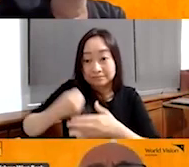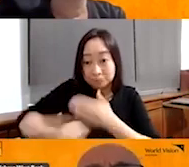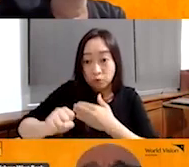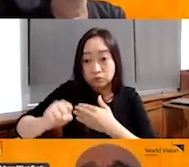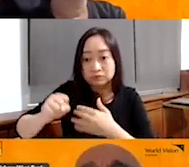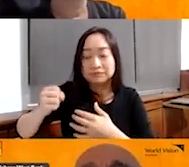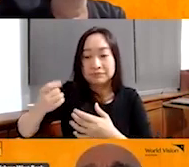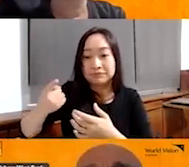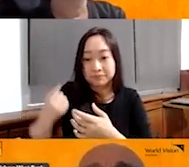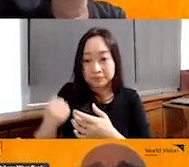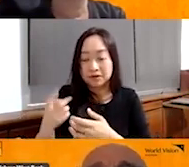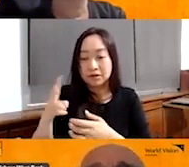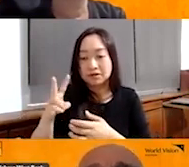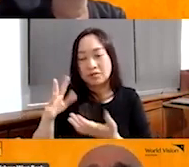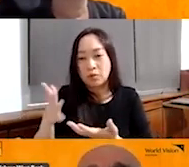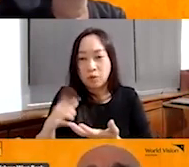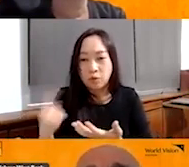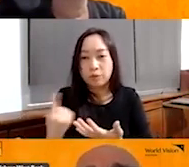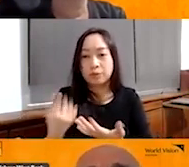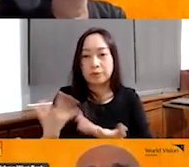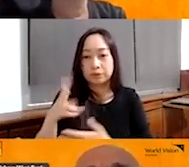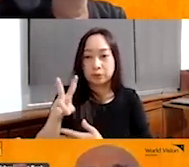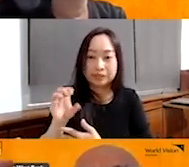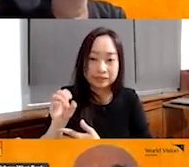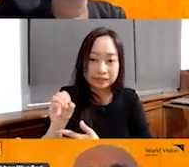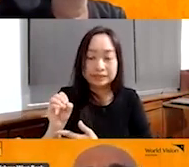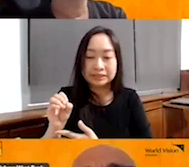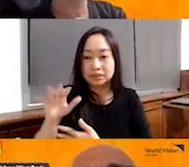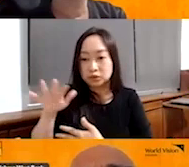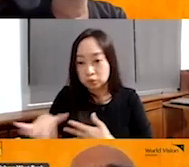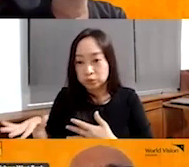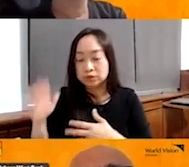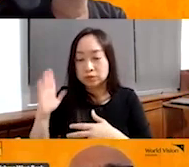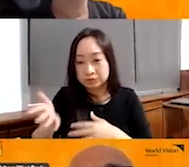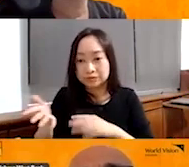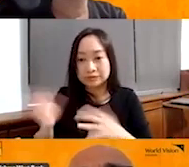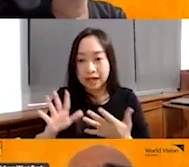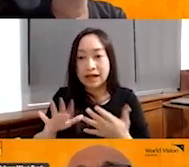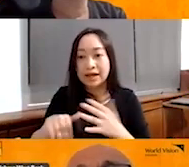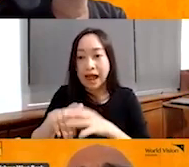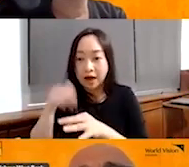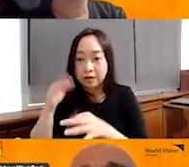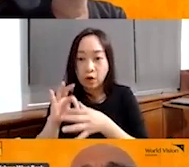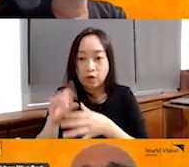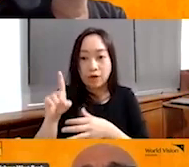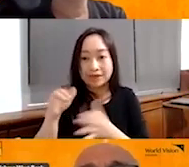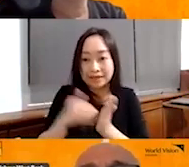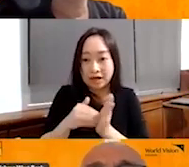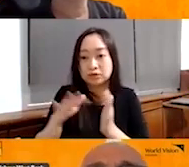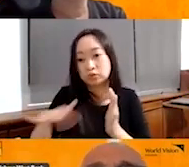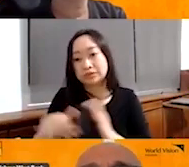is 20, 20 children dead out of 1000.